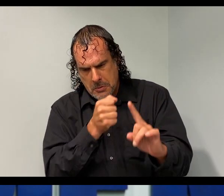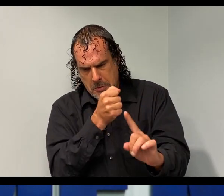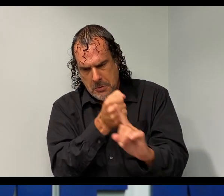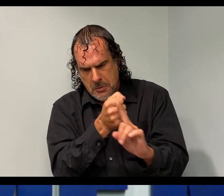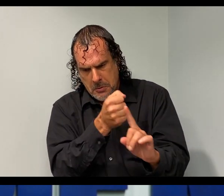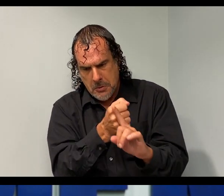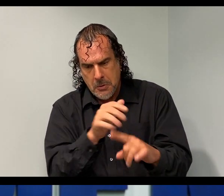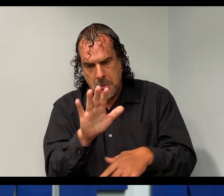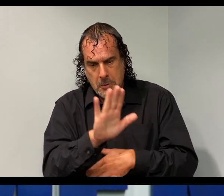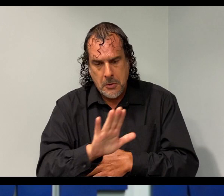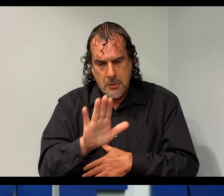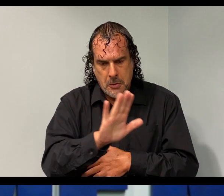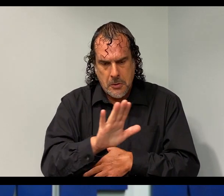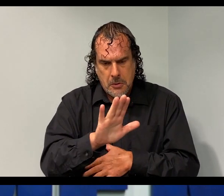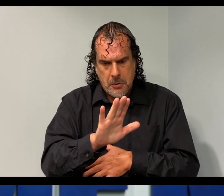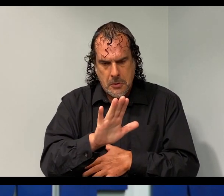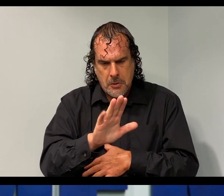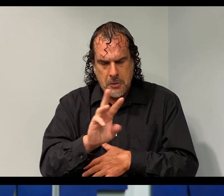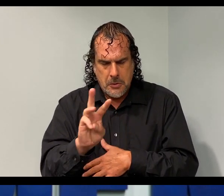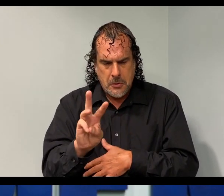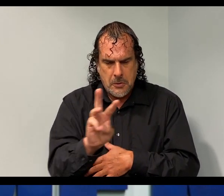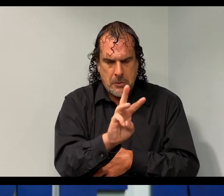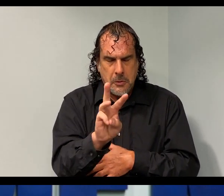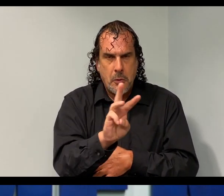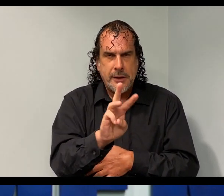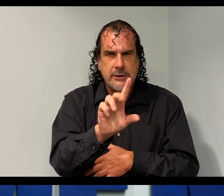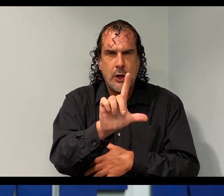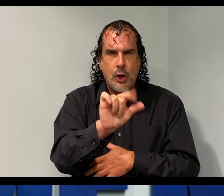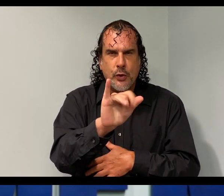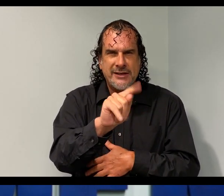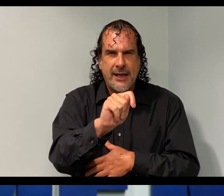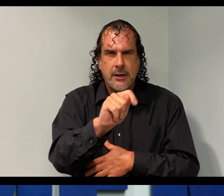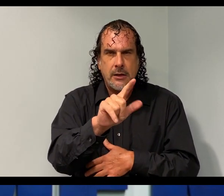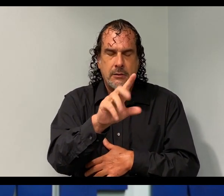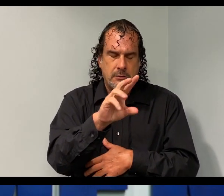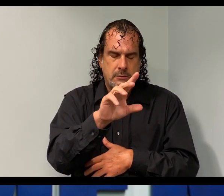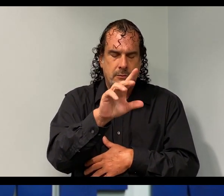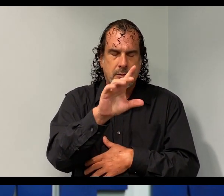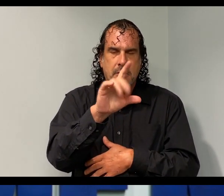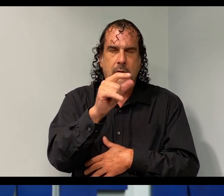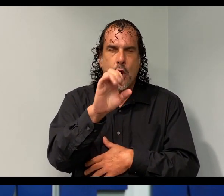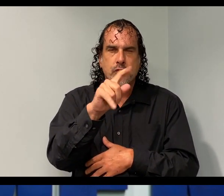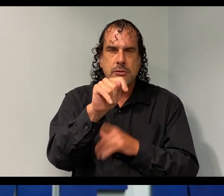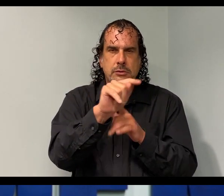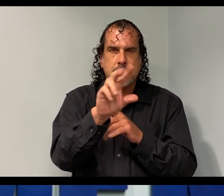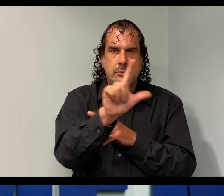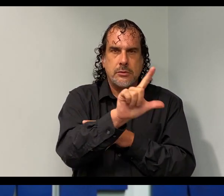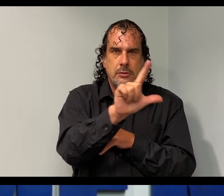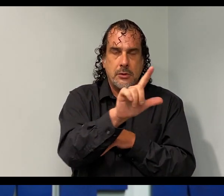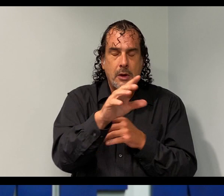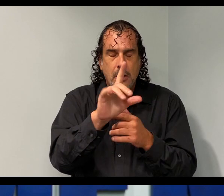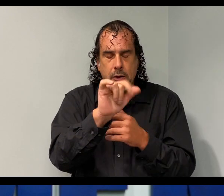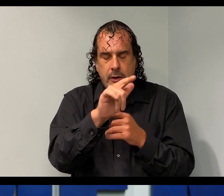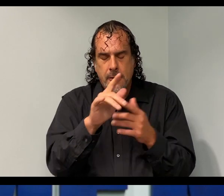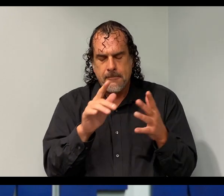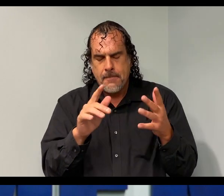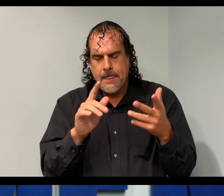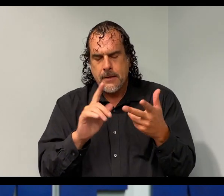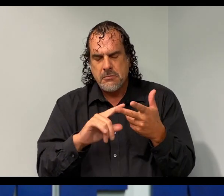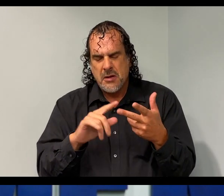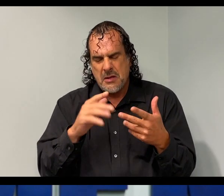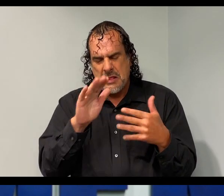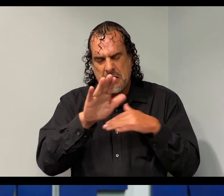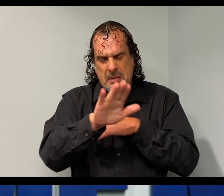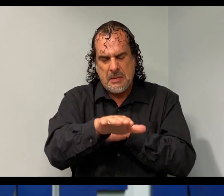now to make landfall somewhere just to the west of the Louisiana Gulf Coast sometime on or around late Thursday